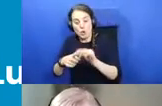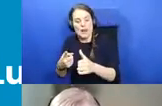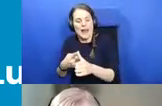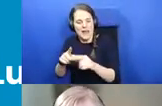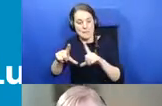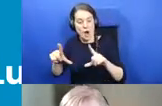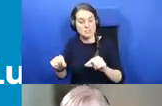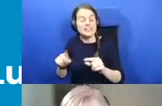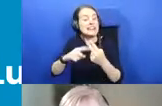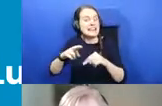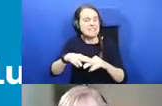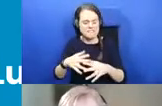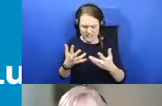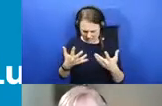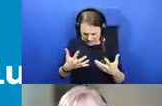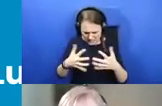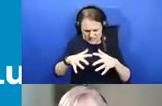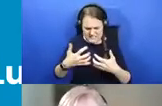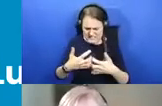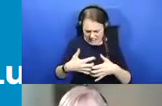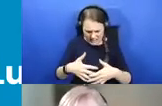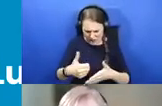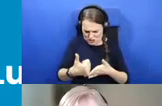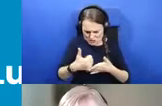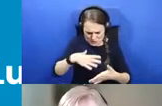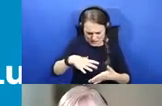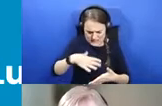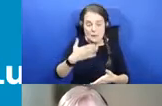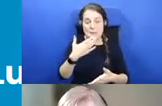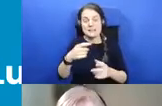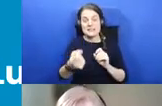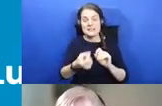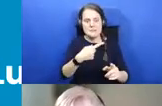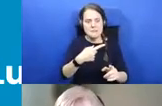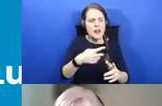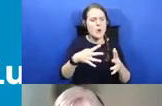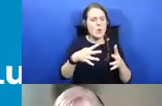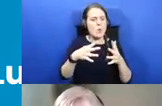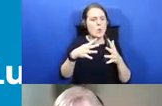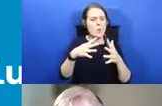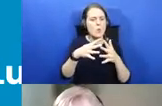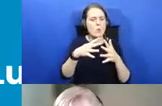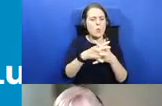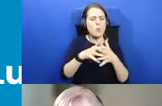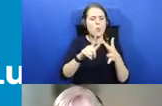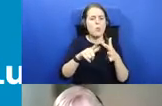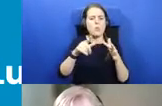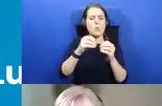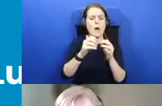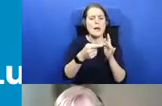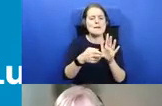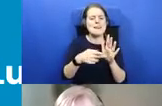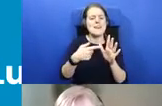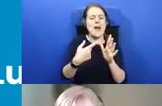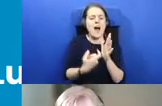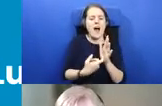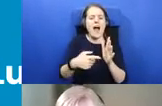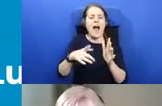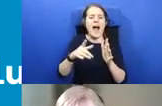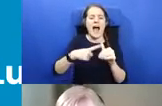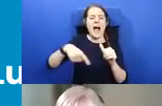email webinar at planned.co